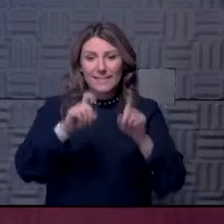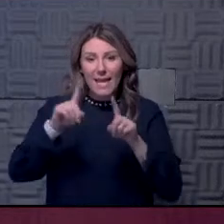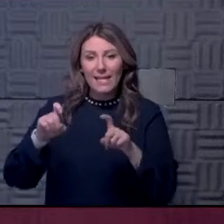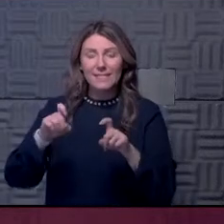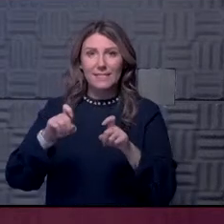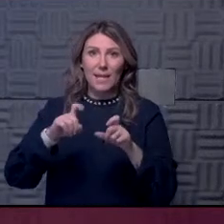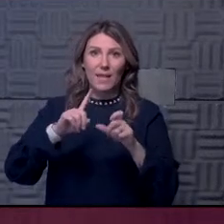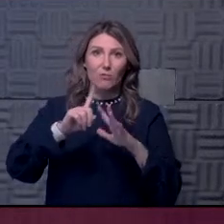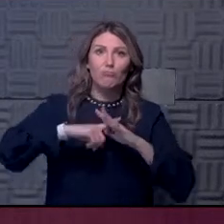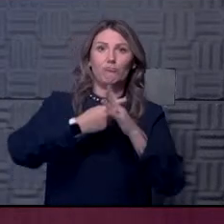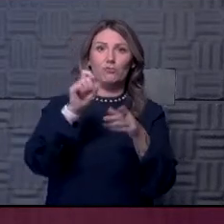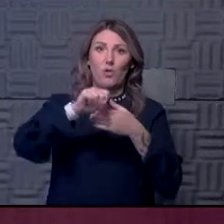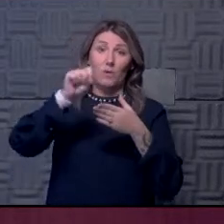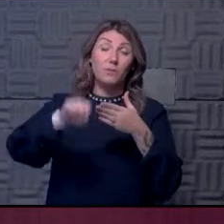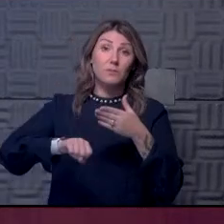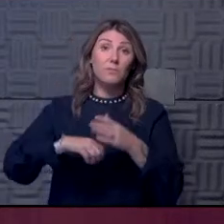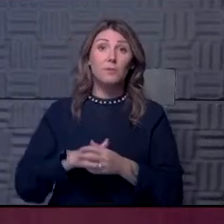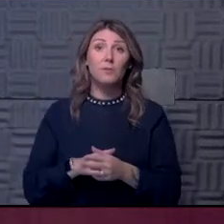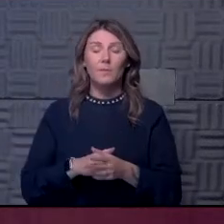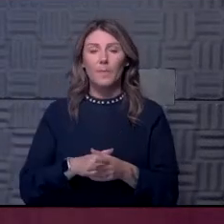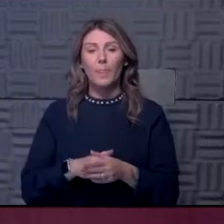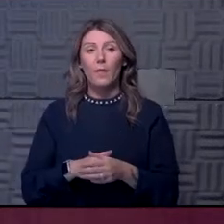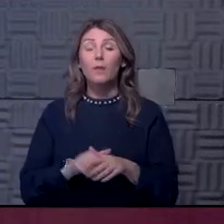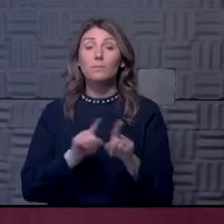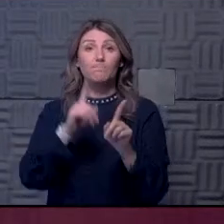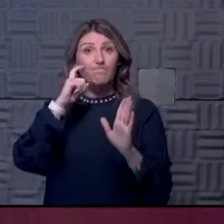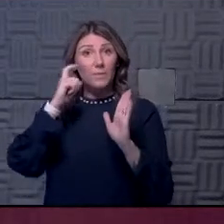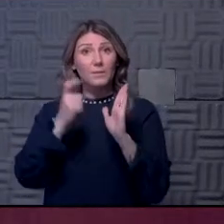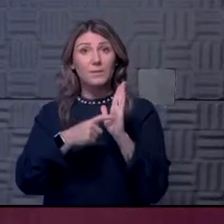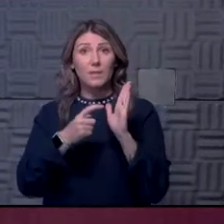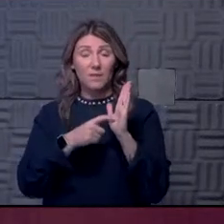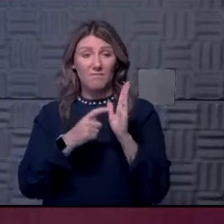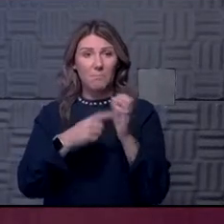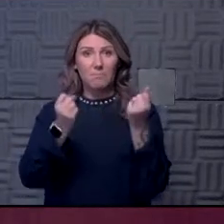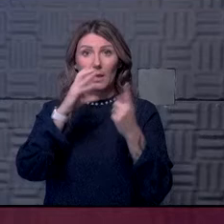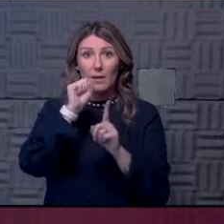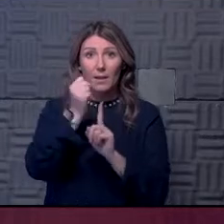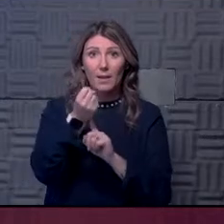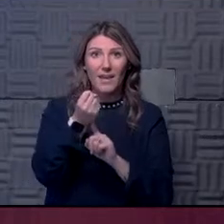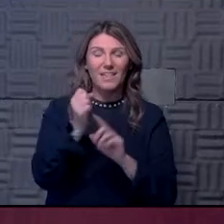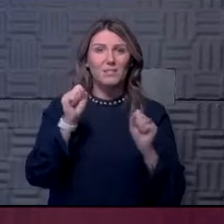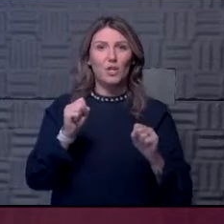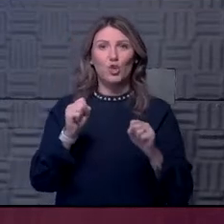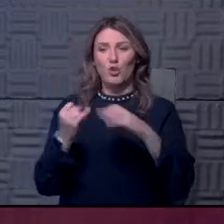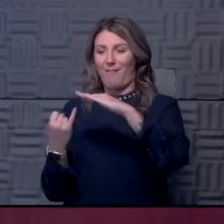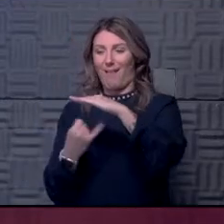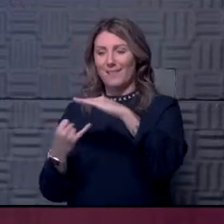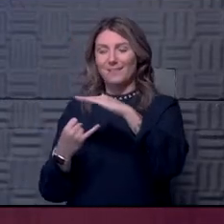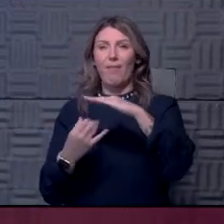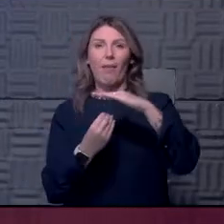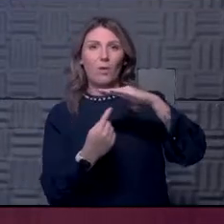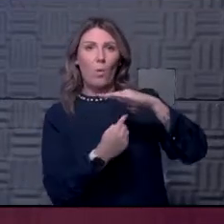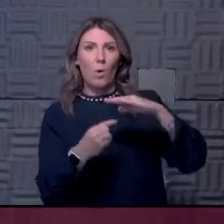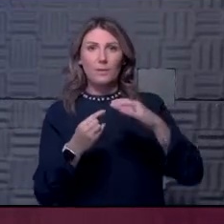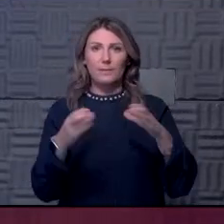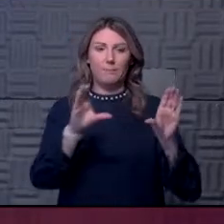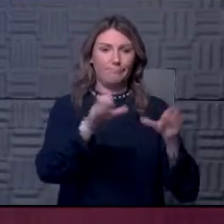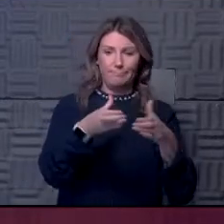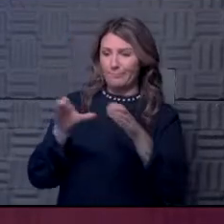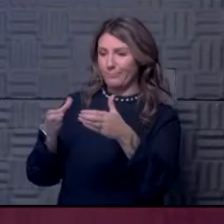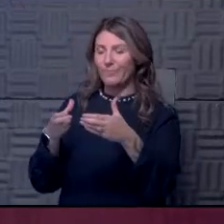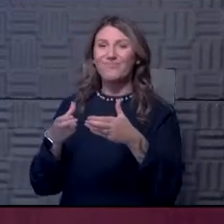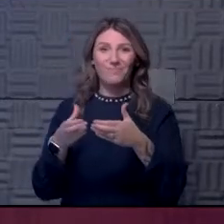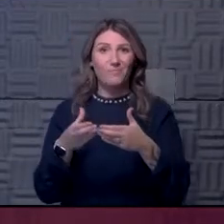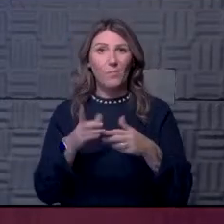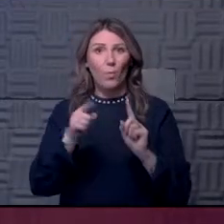at the beginning of the semester and identified a number of cases that enabled us to isolate and quarantine as we needed to do. And